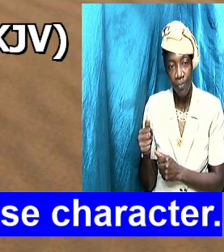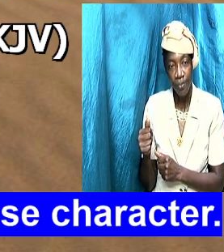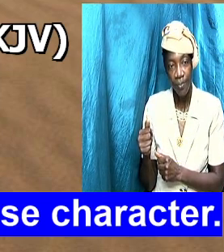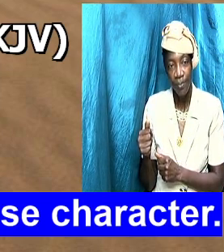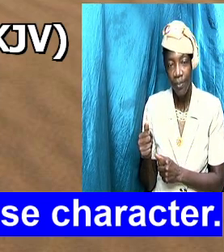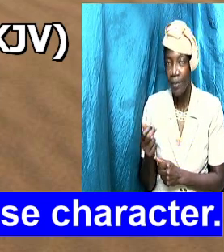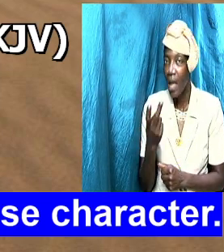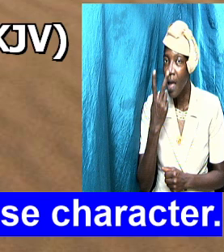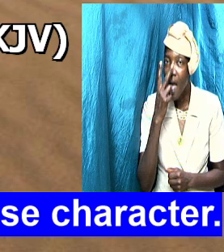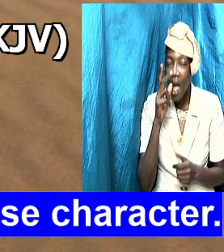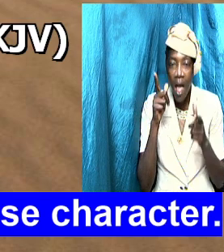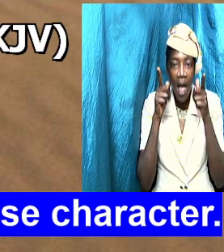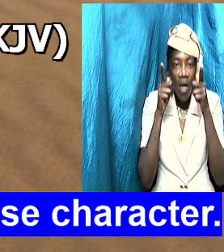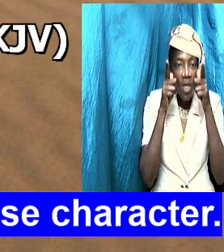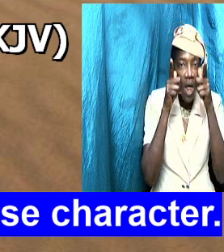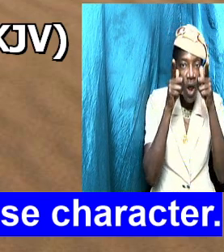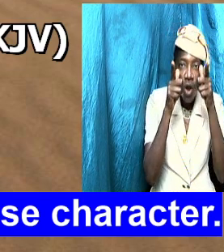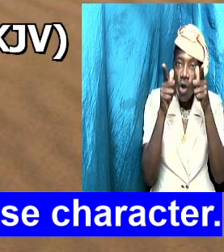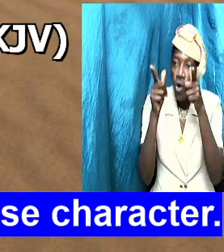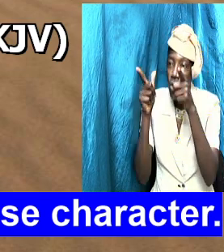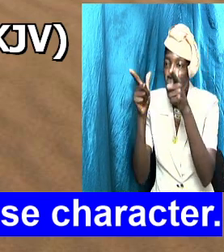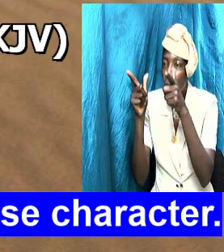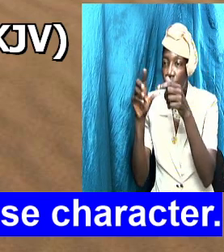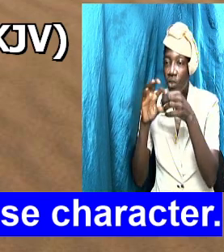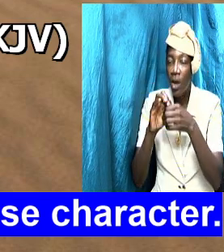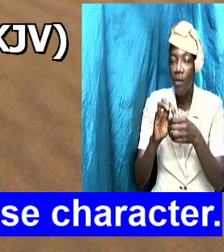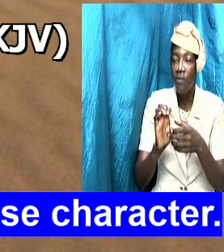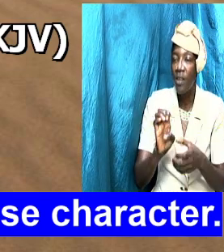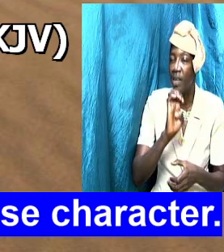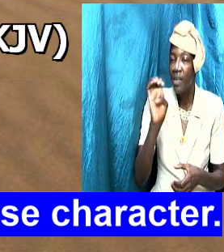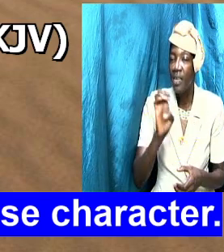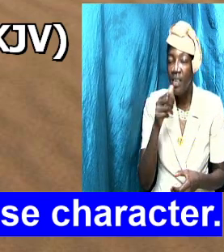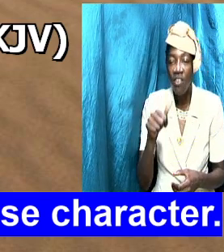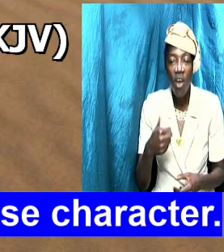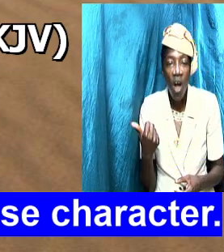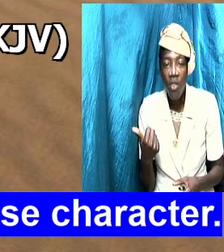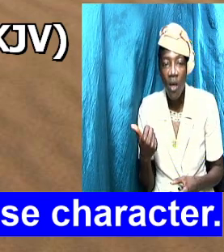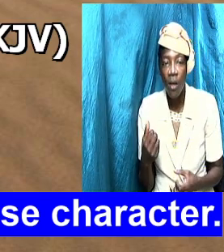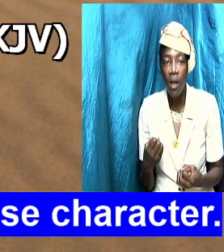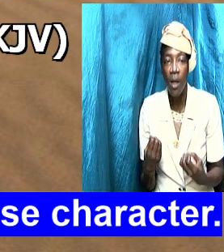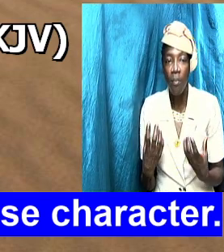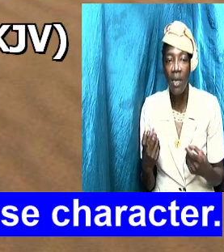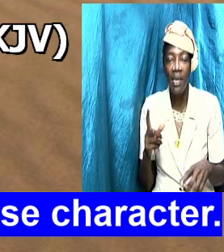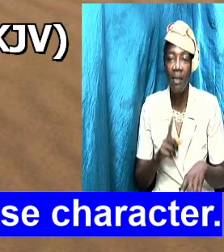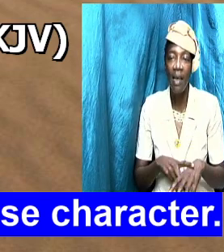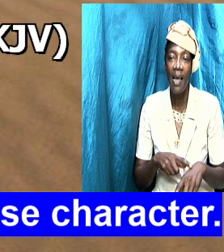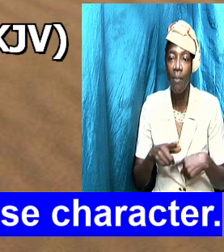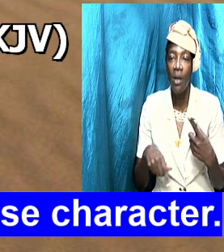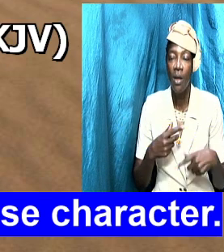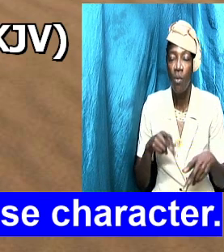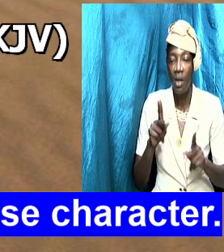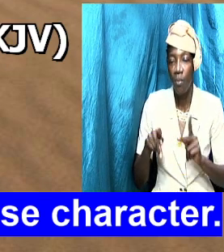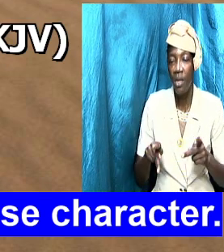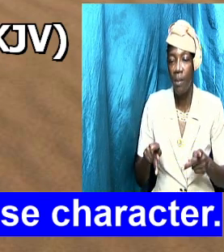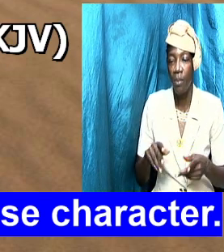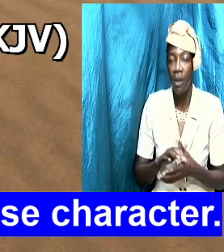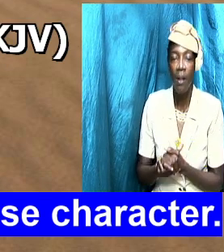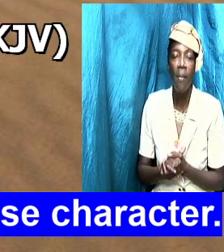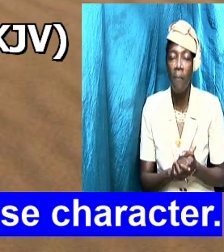looks of your spouse many times when individuals get married